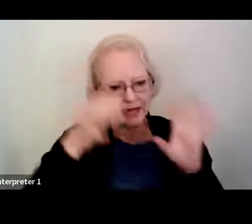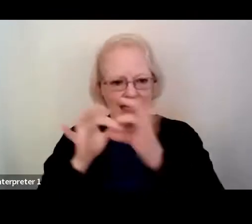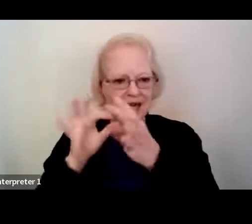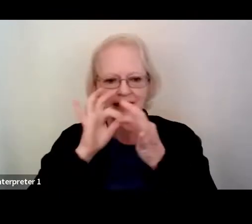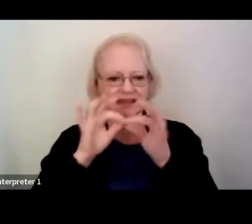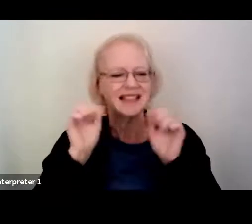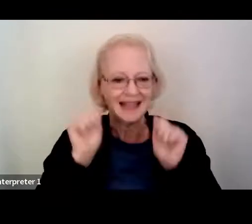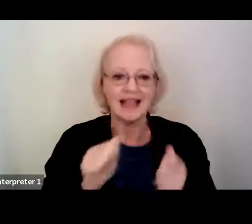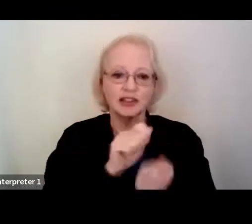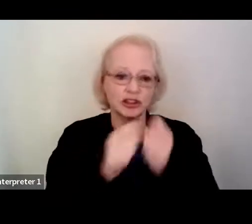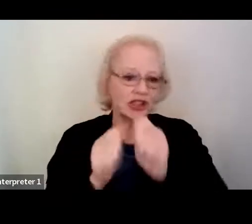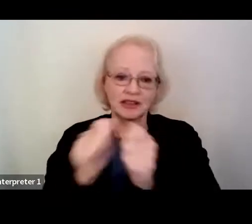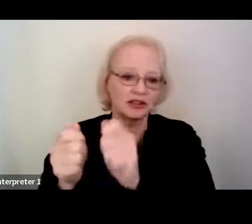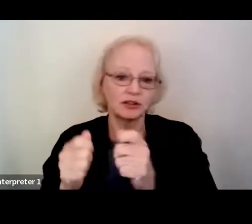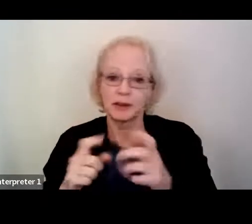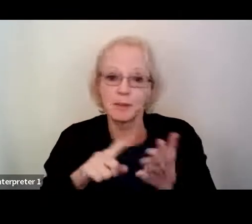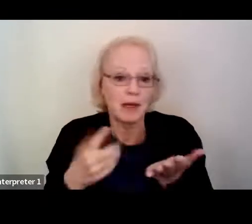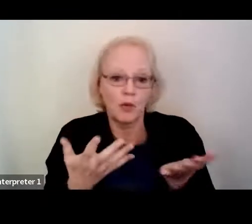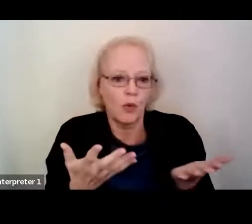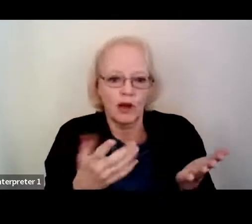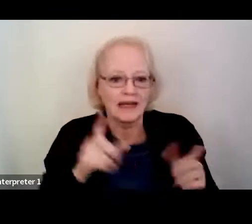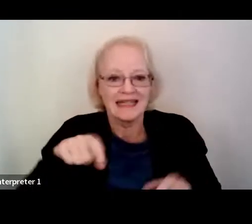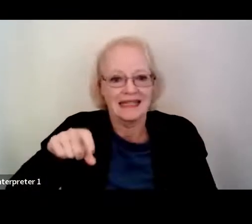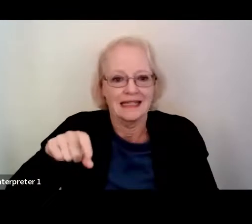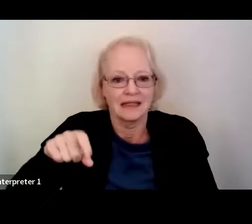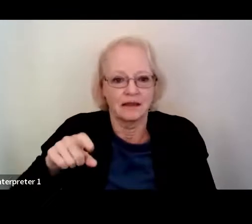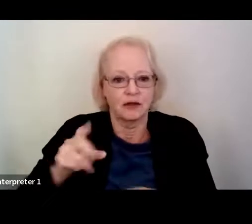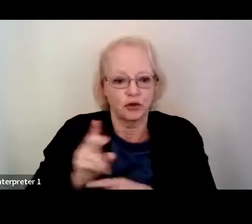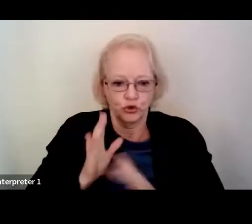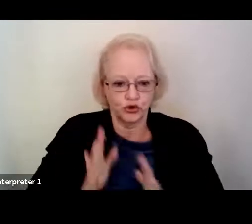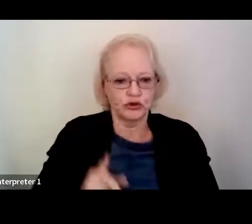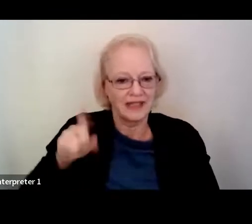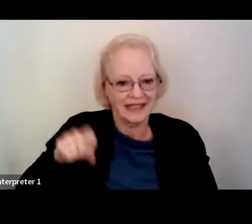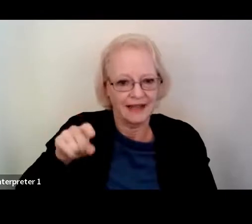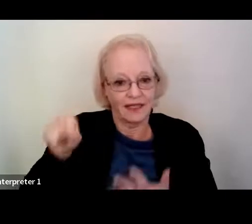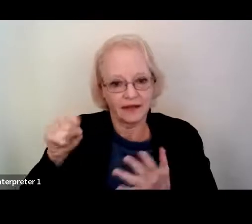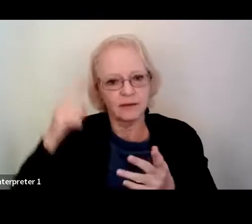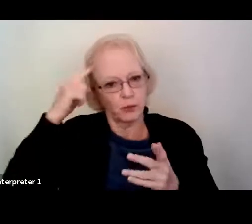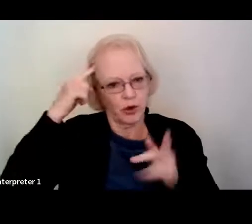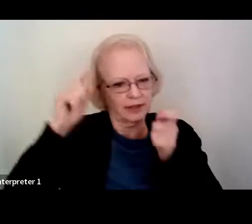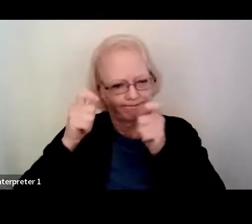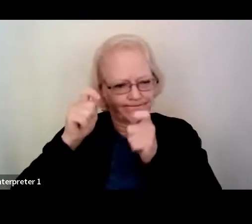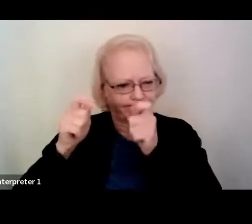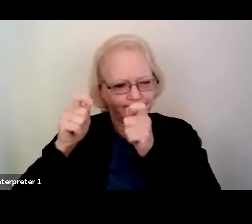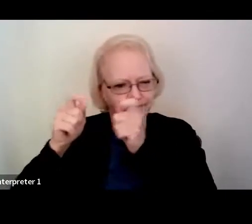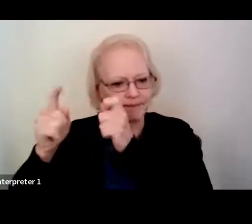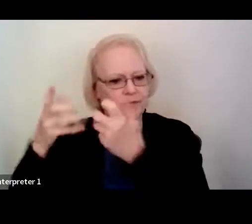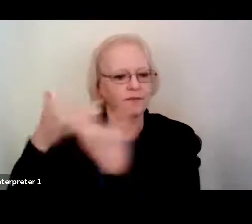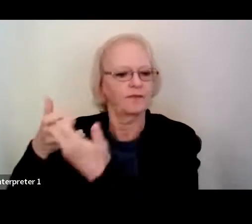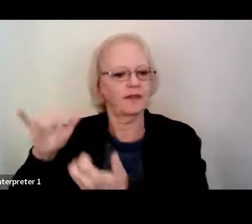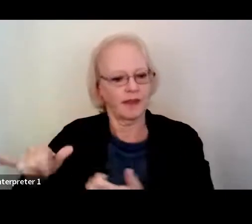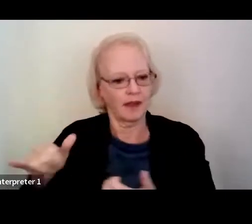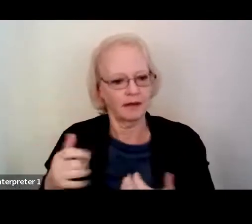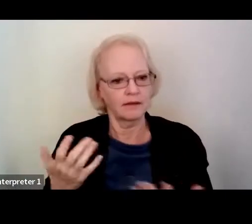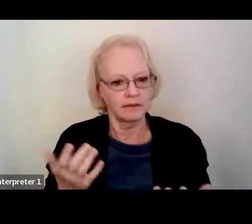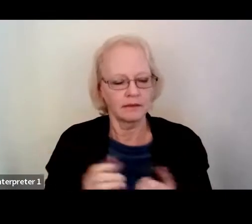on what the needs of the user is, or the needs of the persons with the brain. And so, in